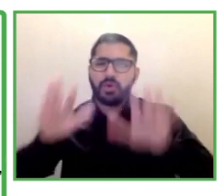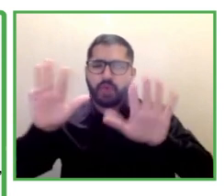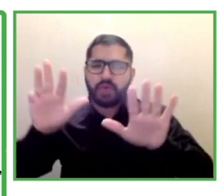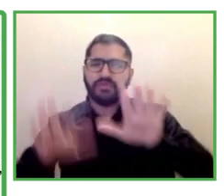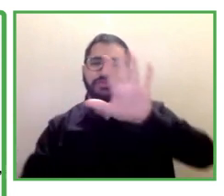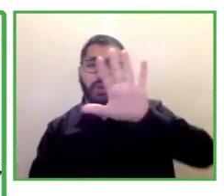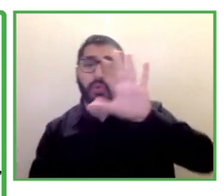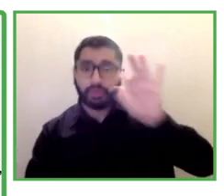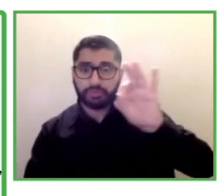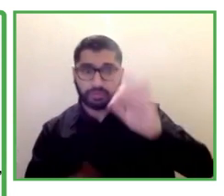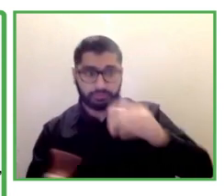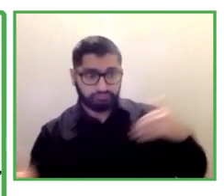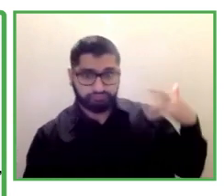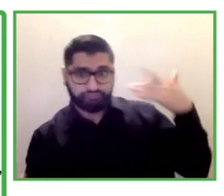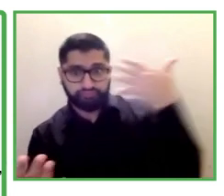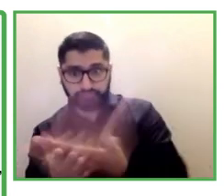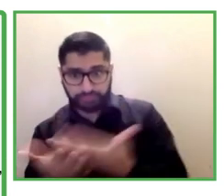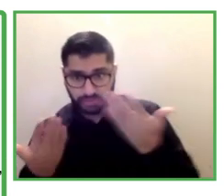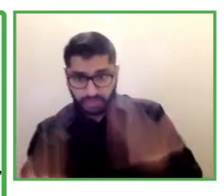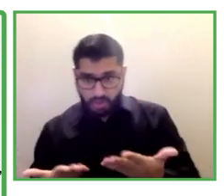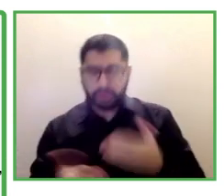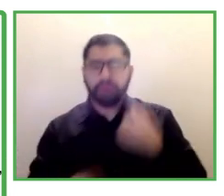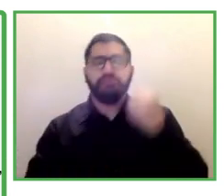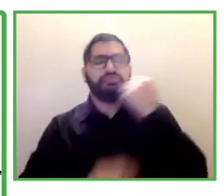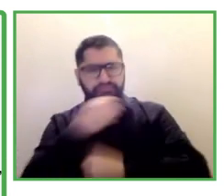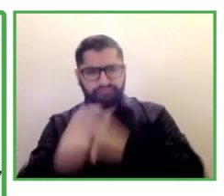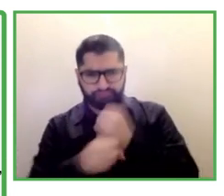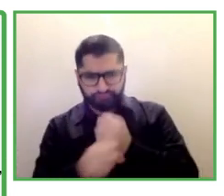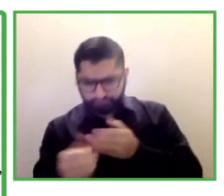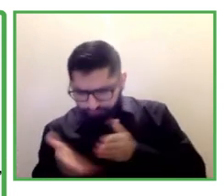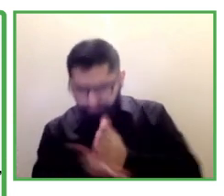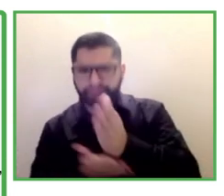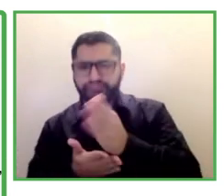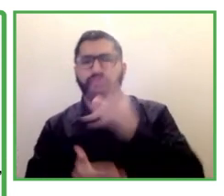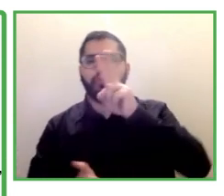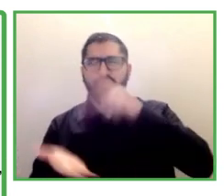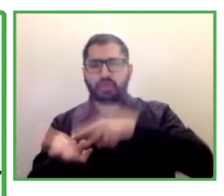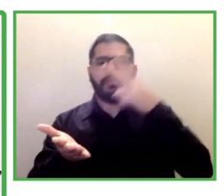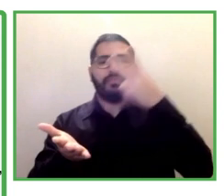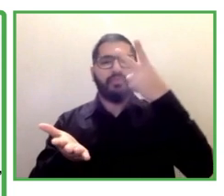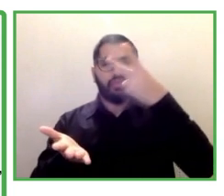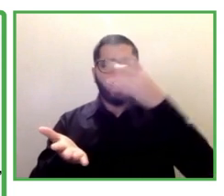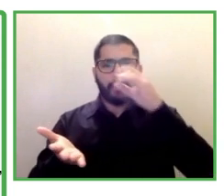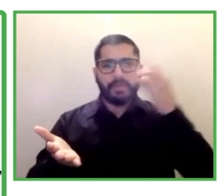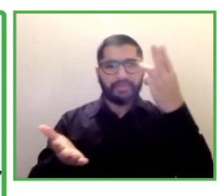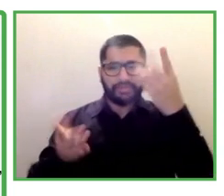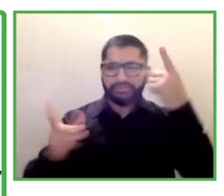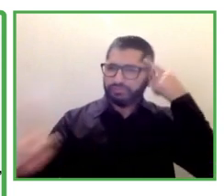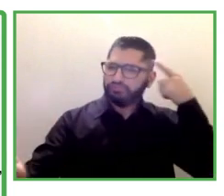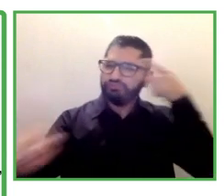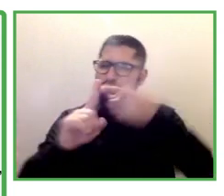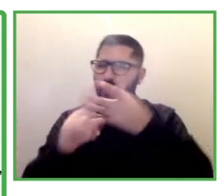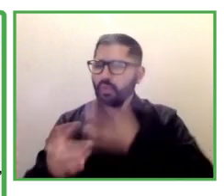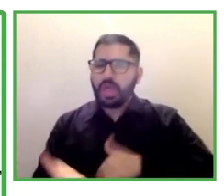assisting adults with a disability to gain and most importantly maintain competitive employment in the Sarnia Lambton